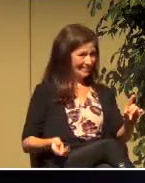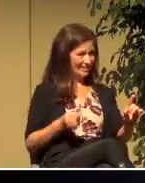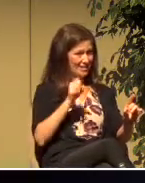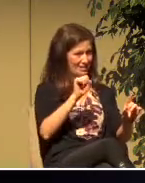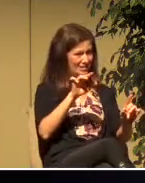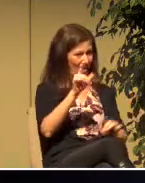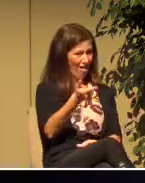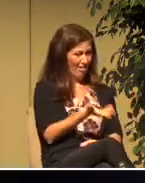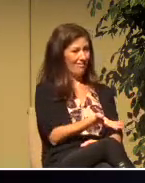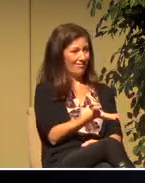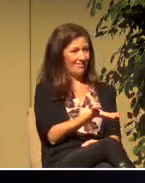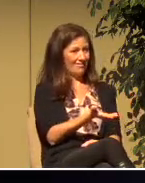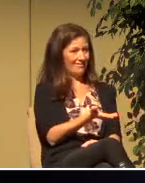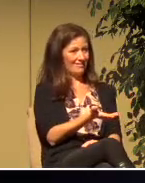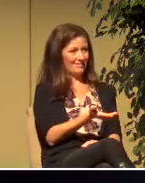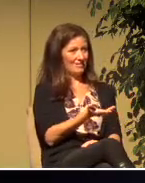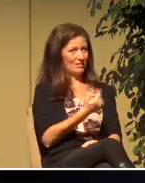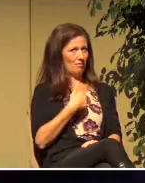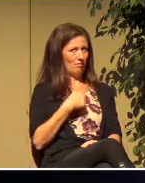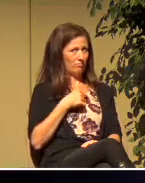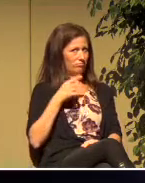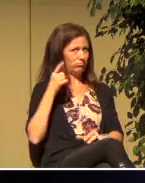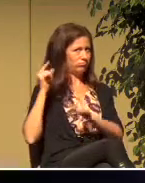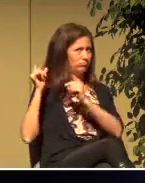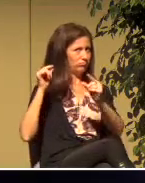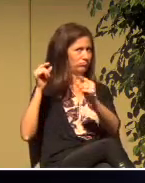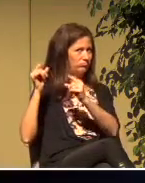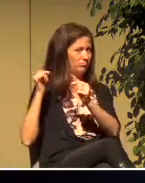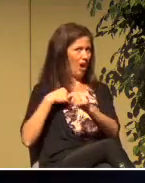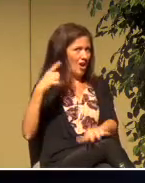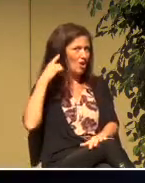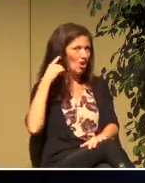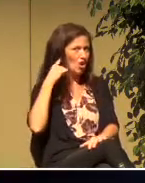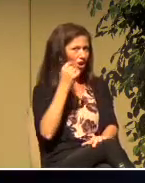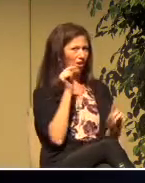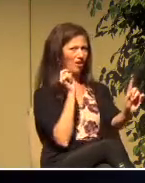Saul. I hear that this man has been going around